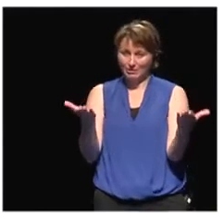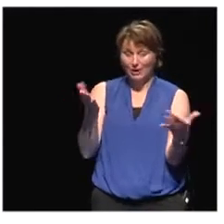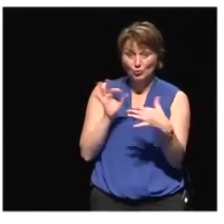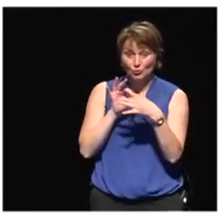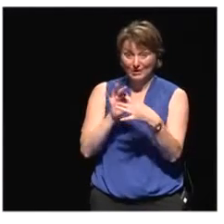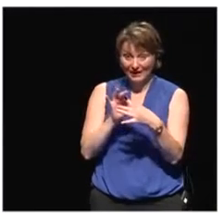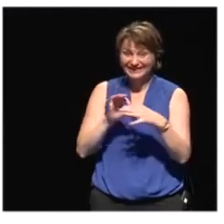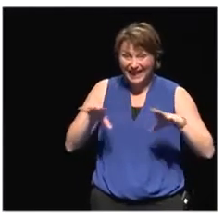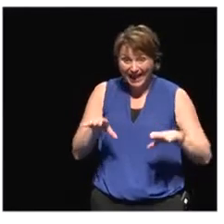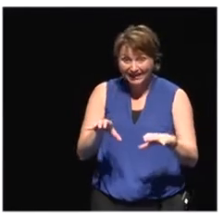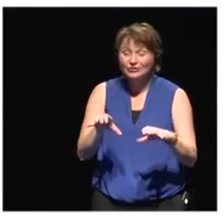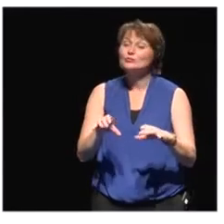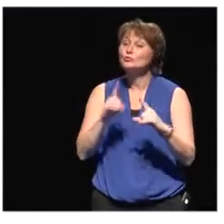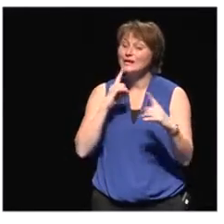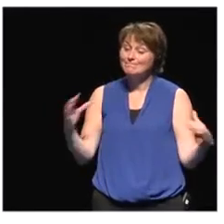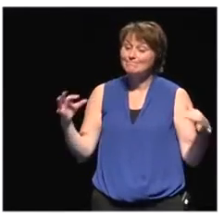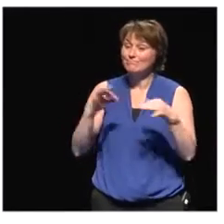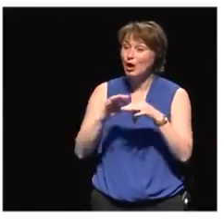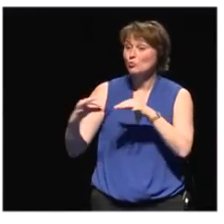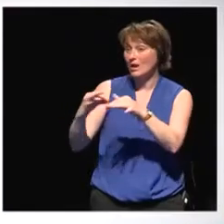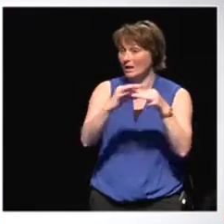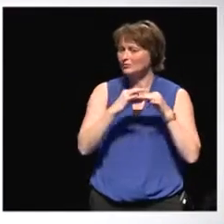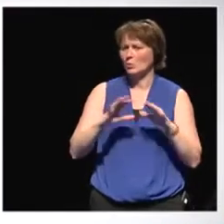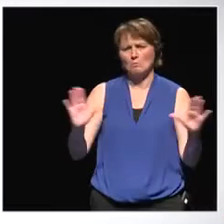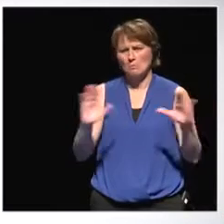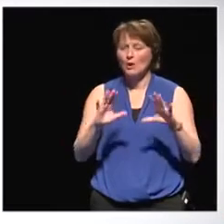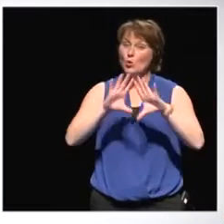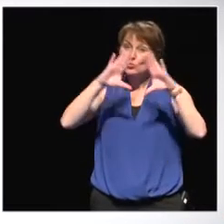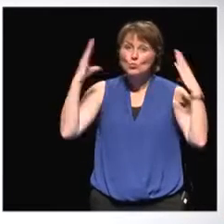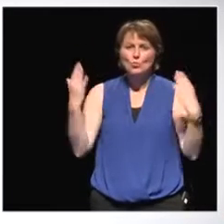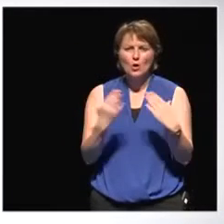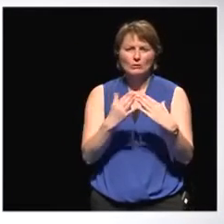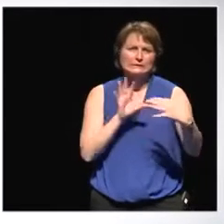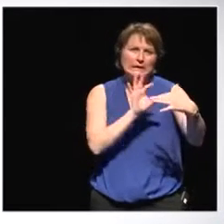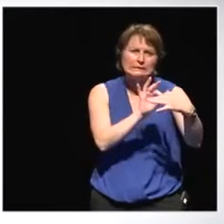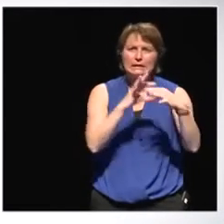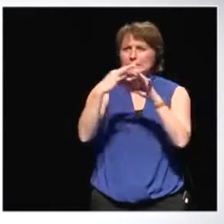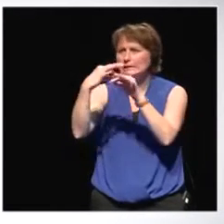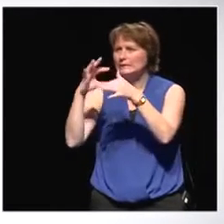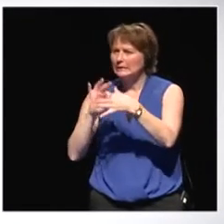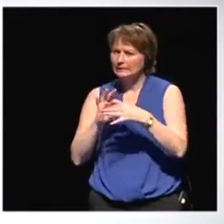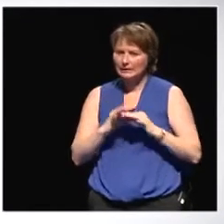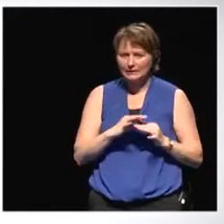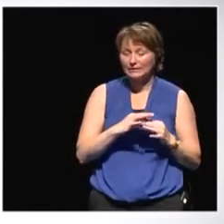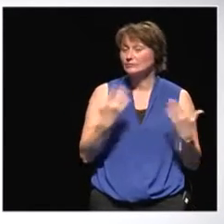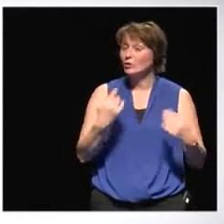relations. Our world is interconnected, both through our ideas of what we